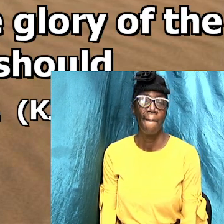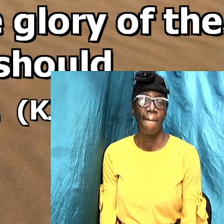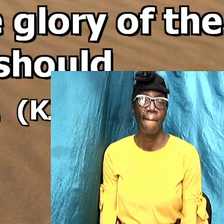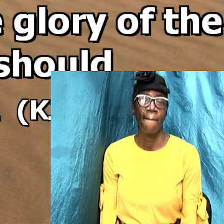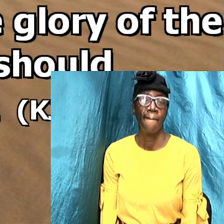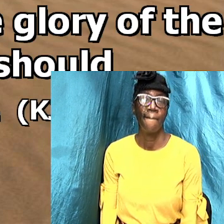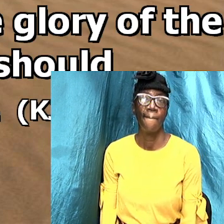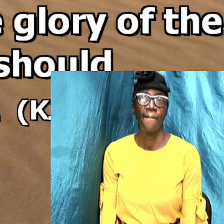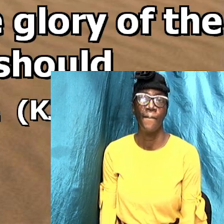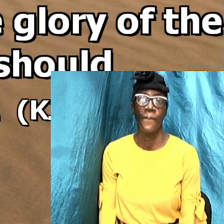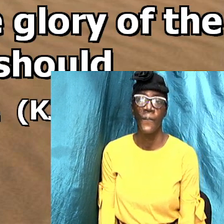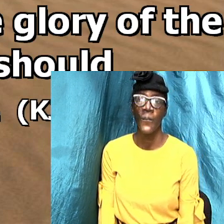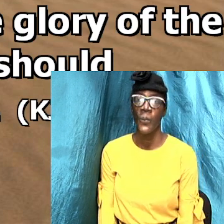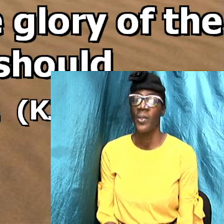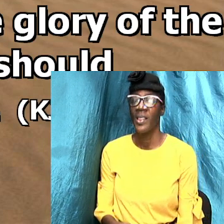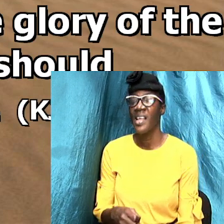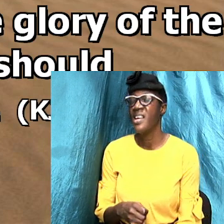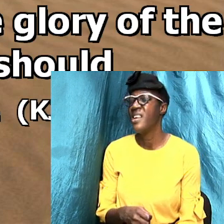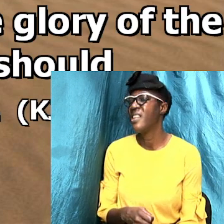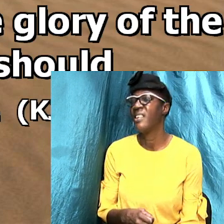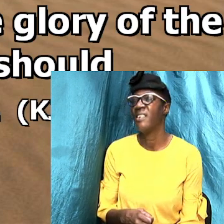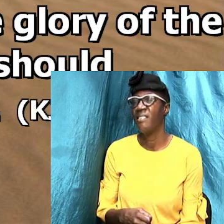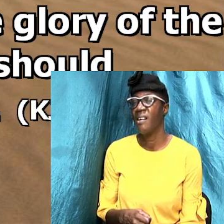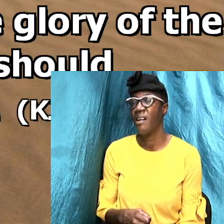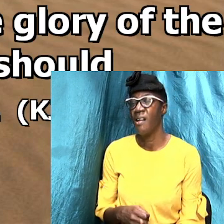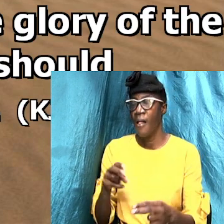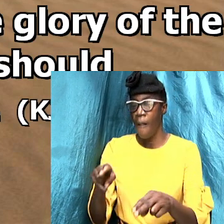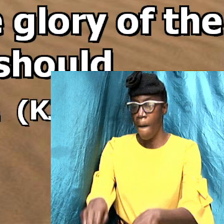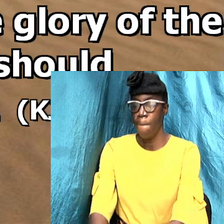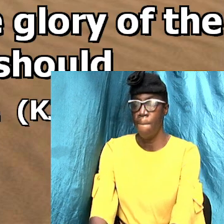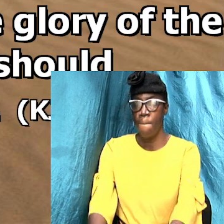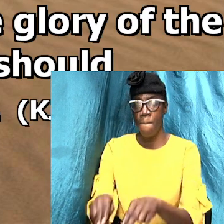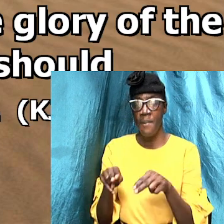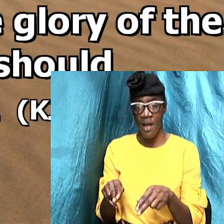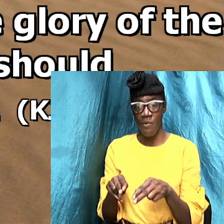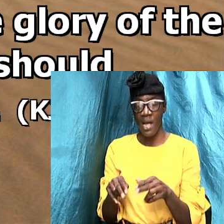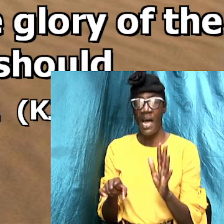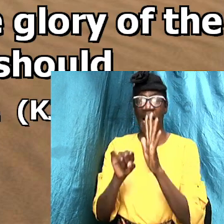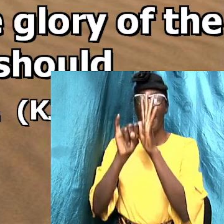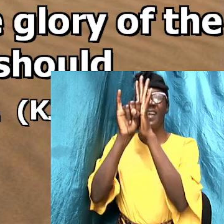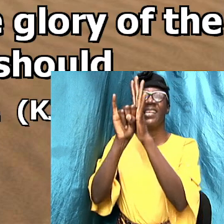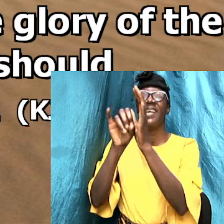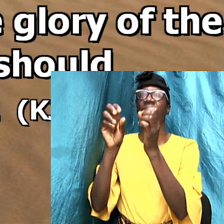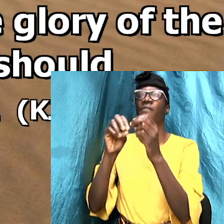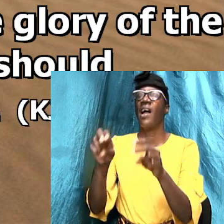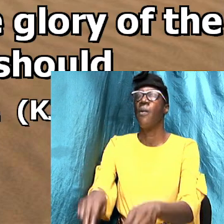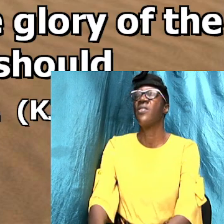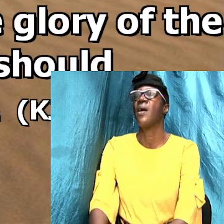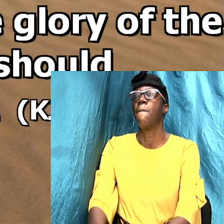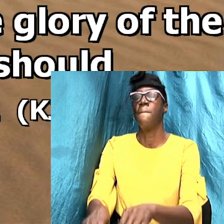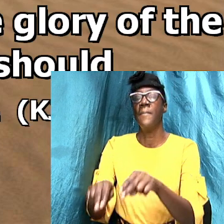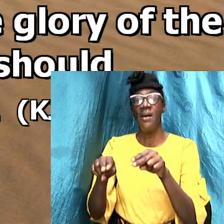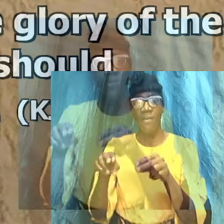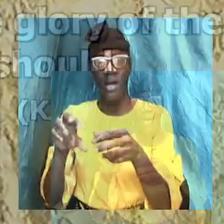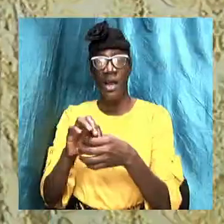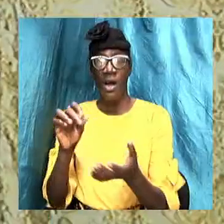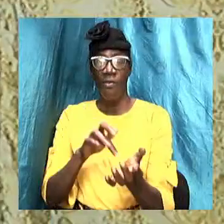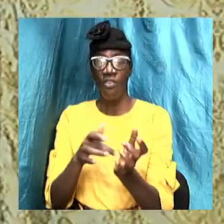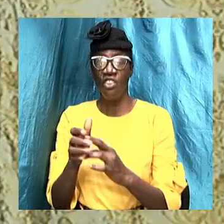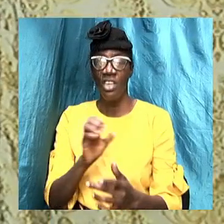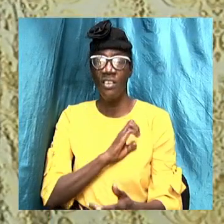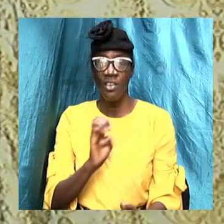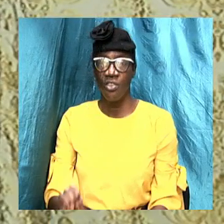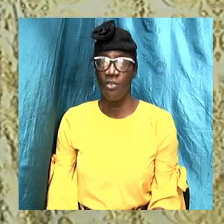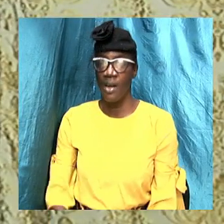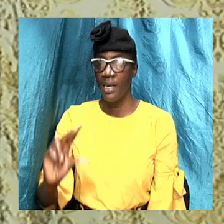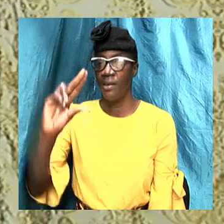Amen. So it is a burial it identifies us with the burial of Jesus Christ